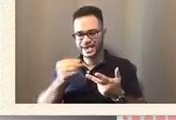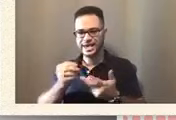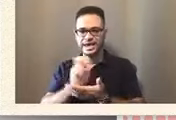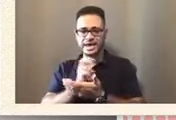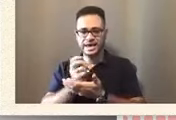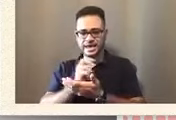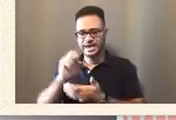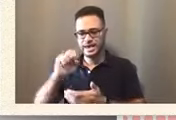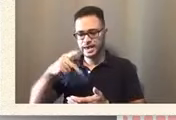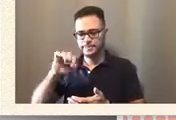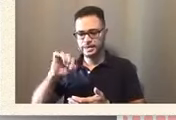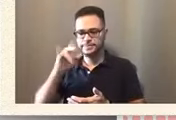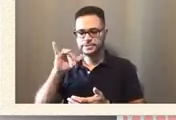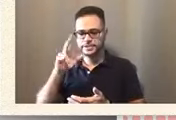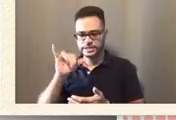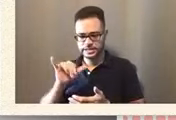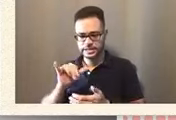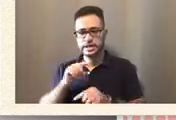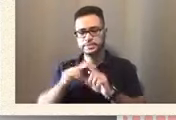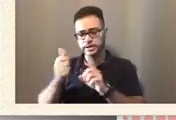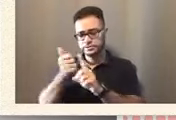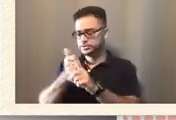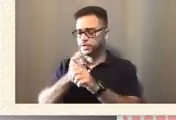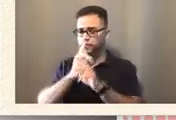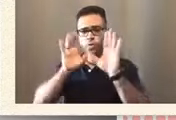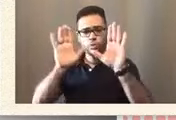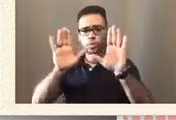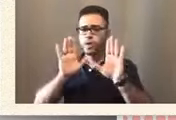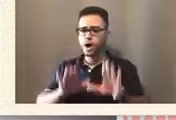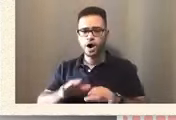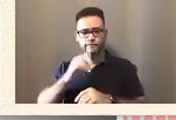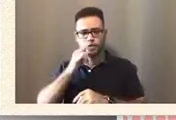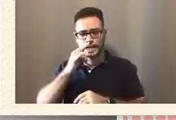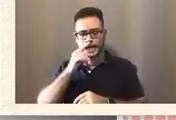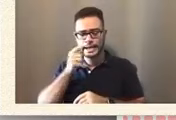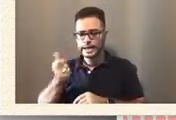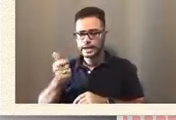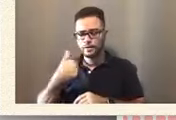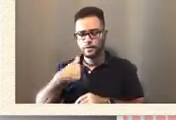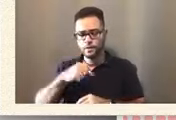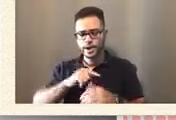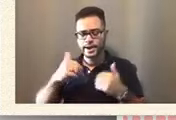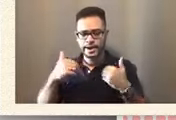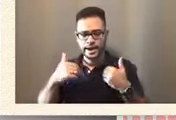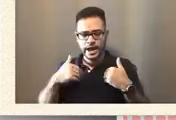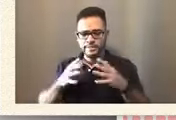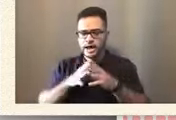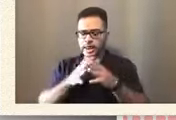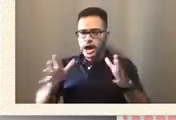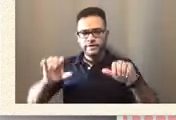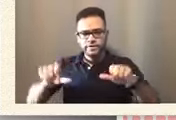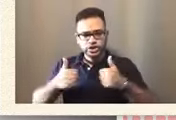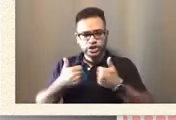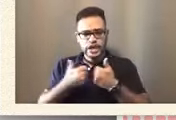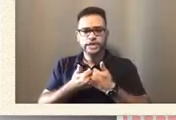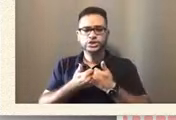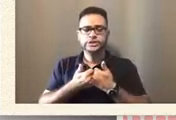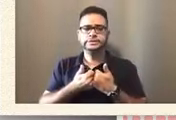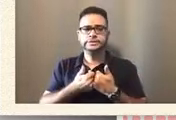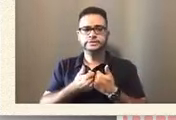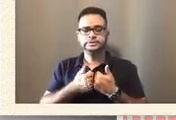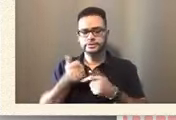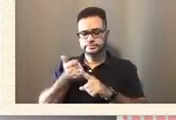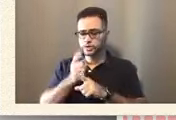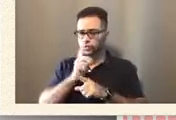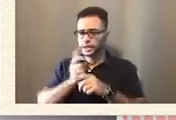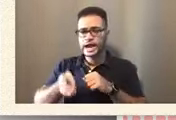deficiency. But he's a great kid. You know, he's a, we have a lot of challenges and hurdles. He is high functioning. He is verbal.